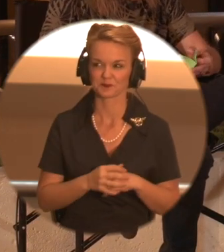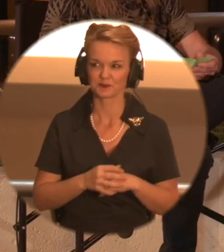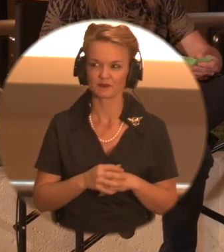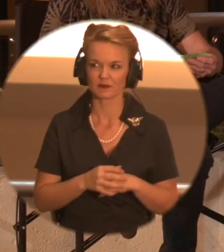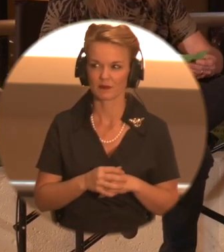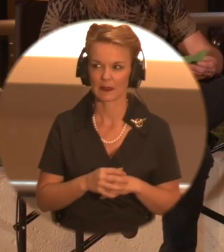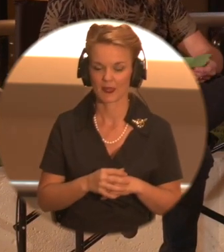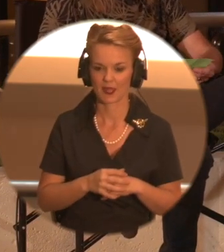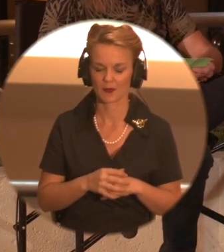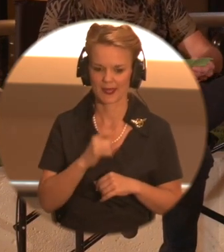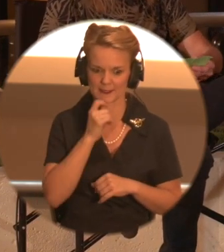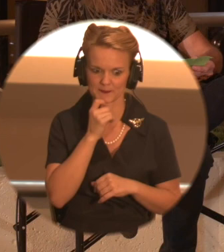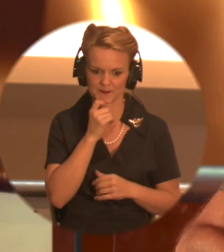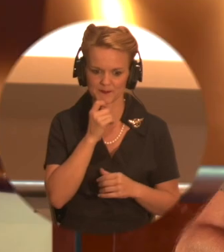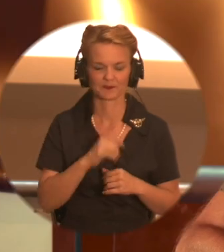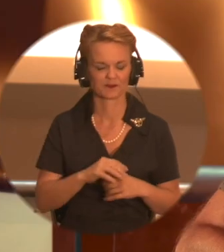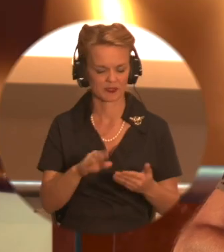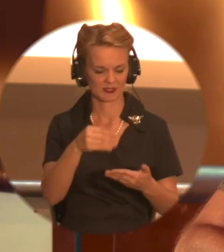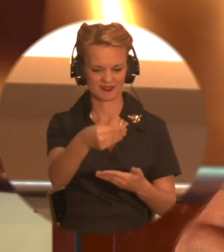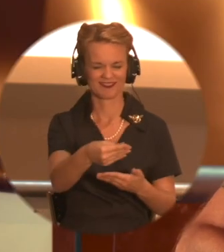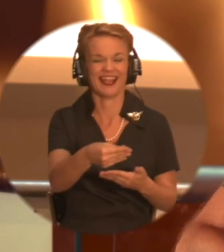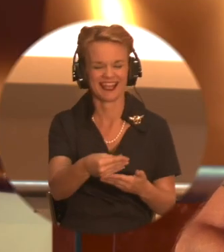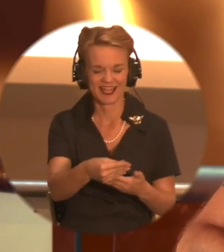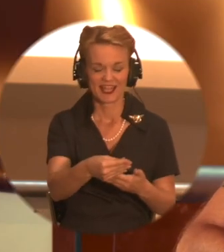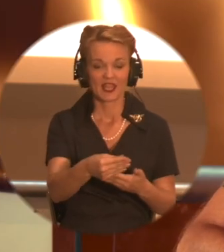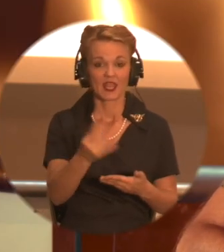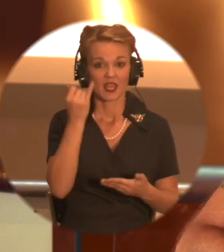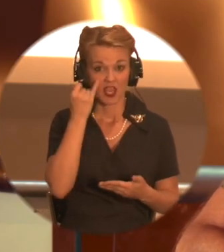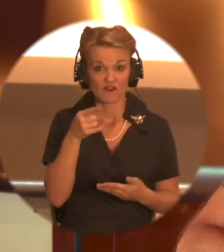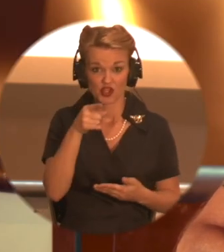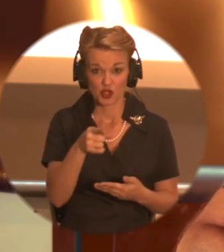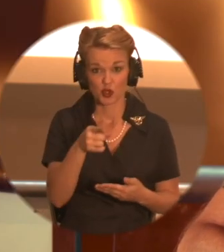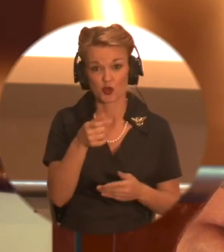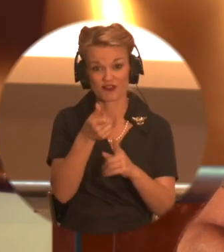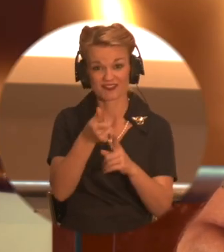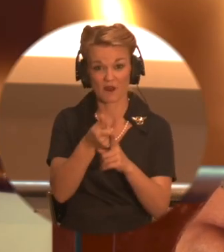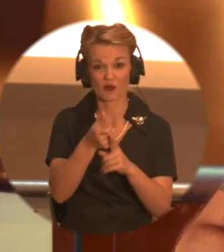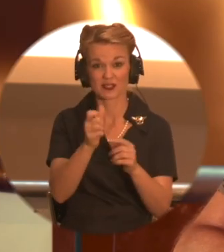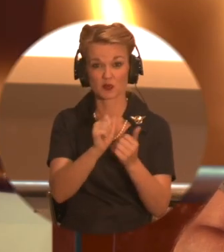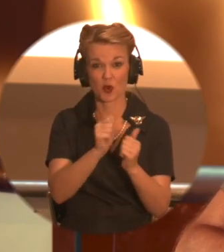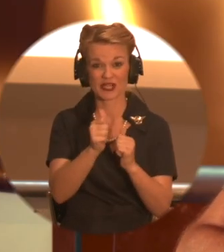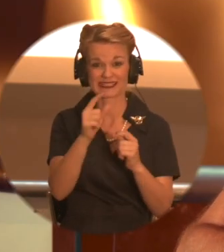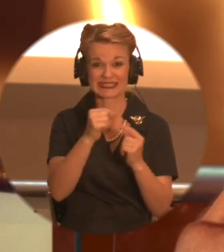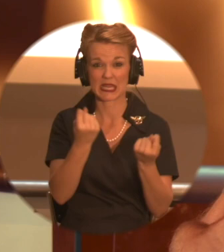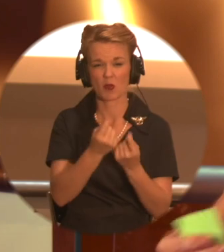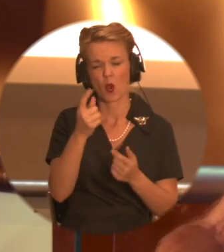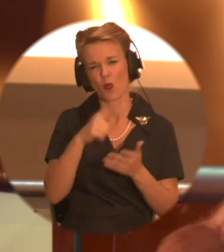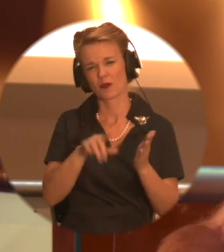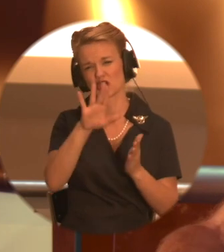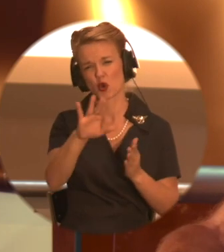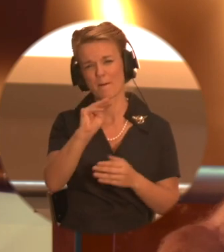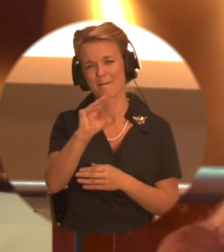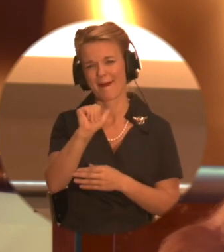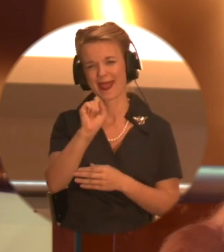have to read this and answer it. Let's see what you got. If you were a sports team, what would your mascot be? appropriate. Now there's a lot of things